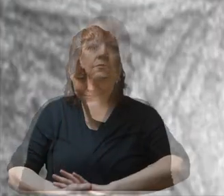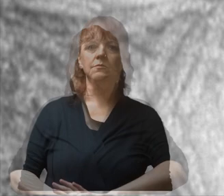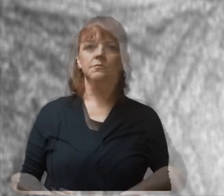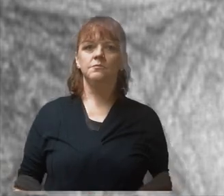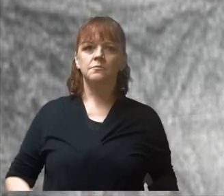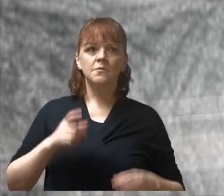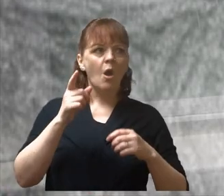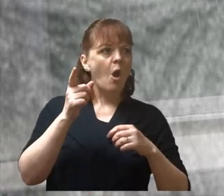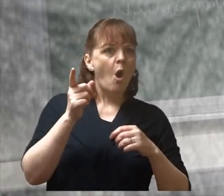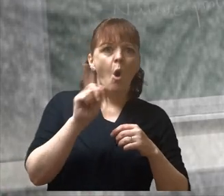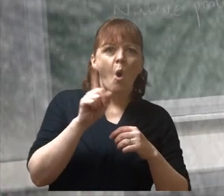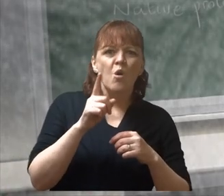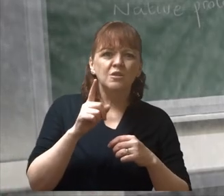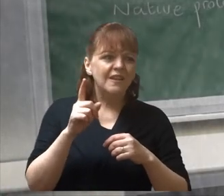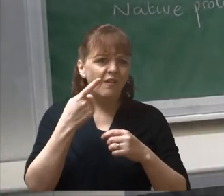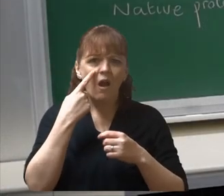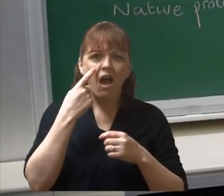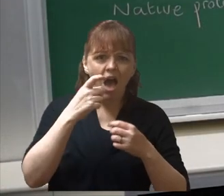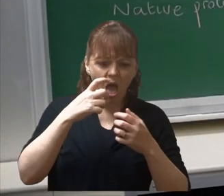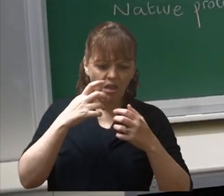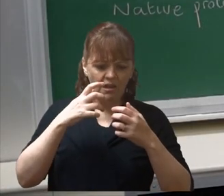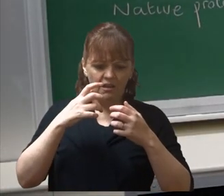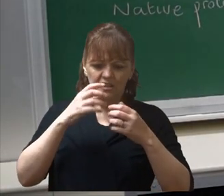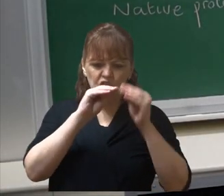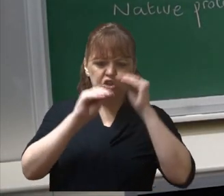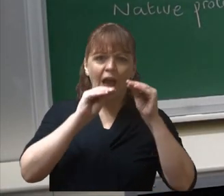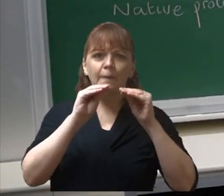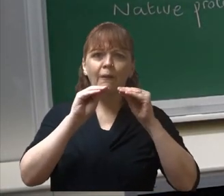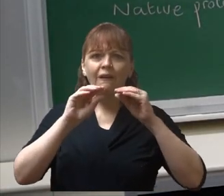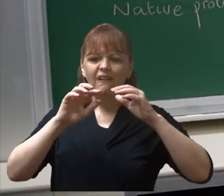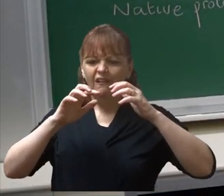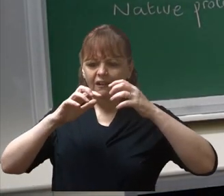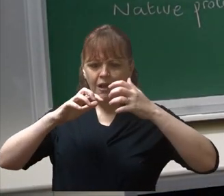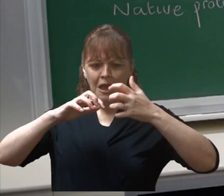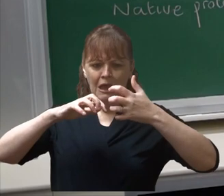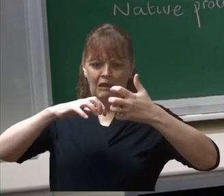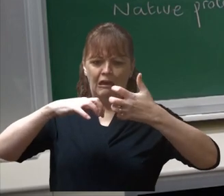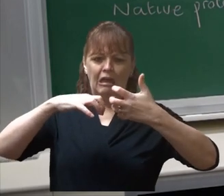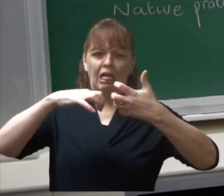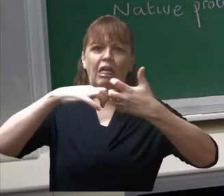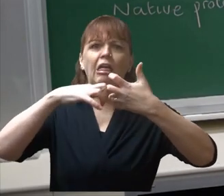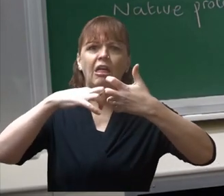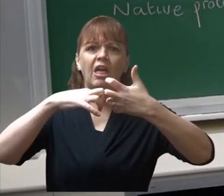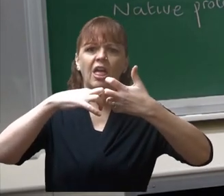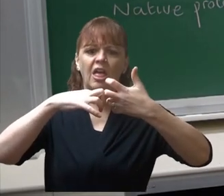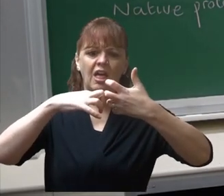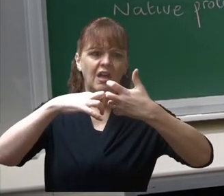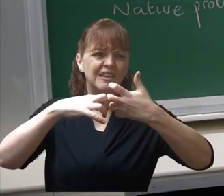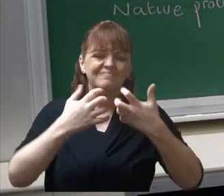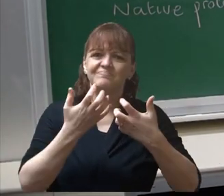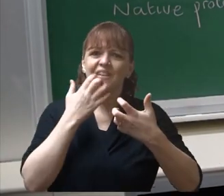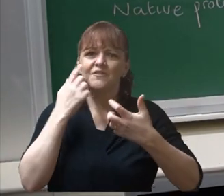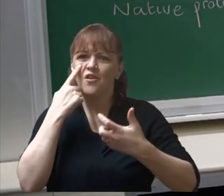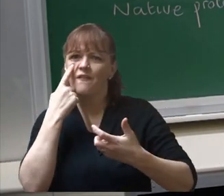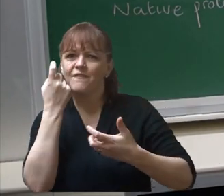What if they should be found to misfold Create the wrong shape that won't fit anywhere That must make its own